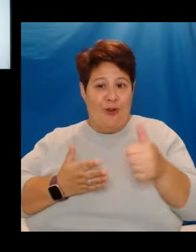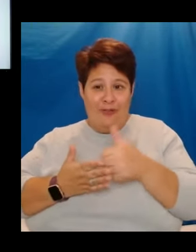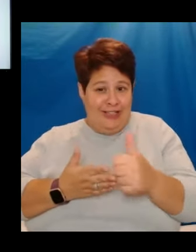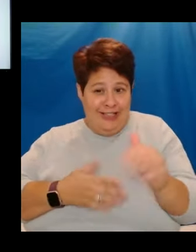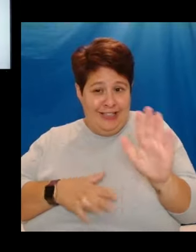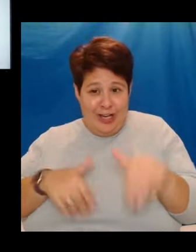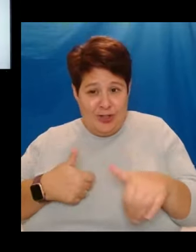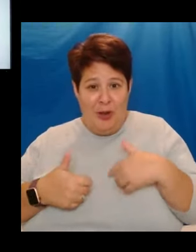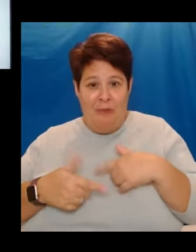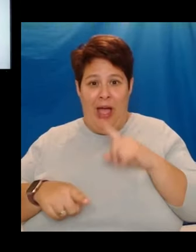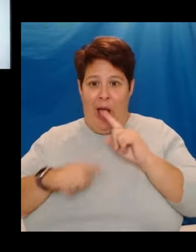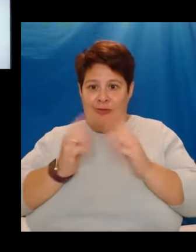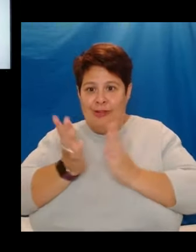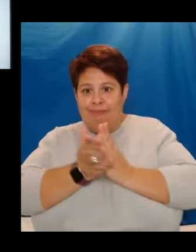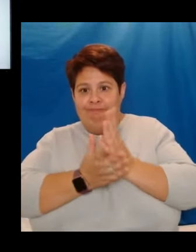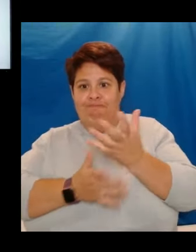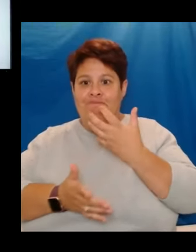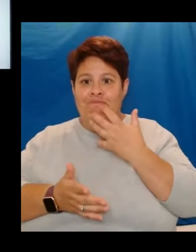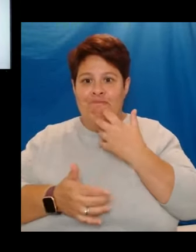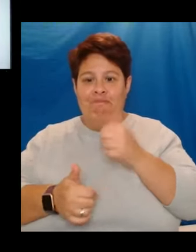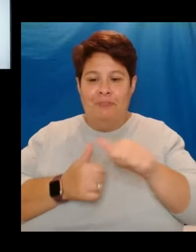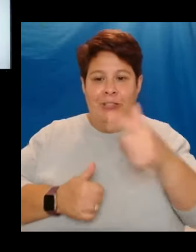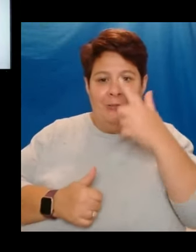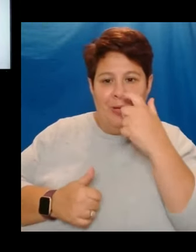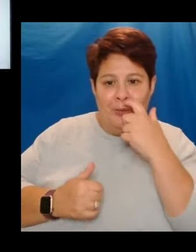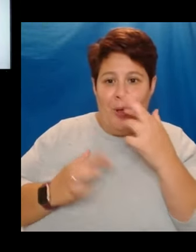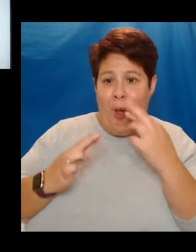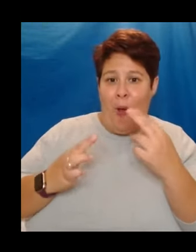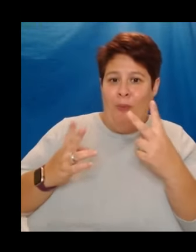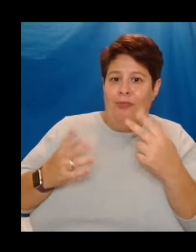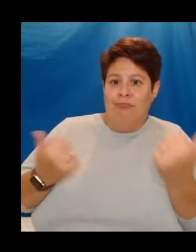it as best as I can and hope it's okay to watch and listen to.